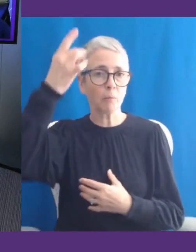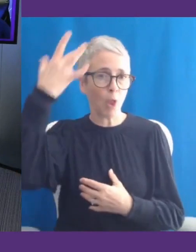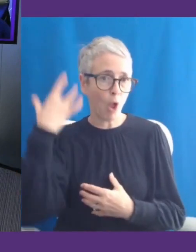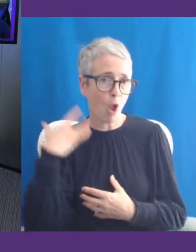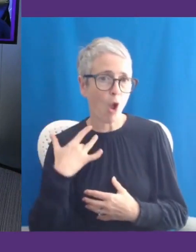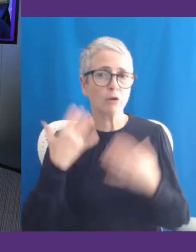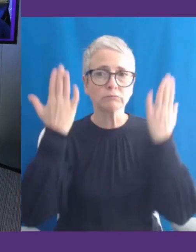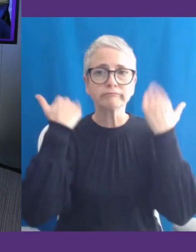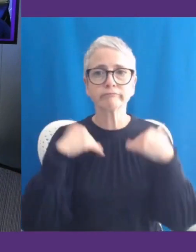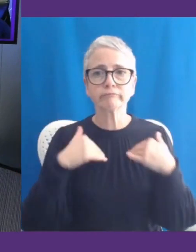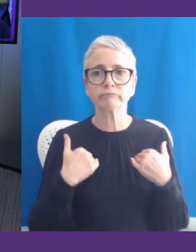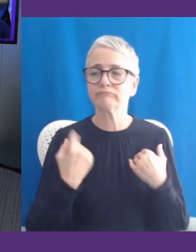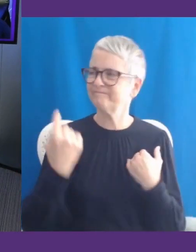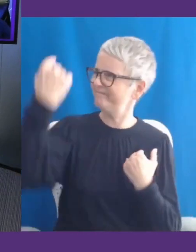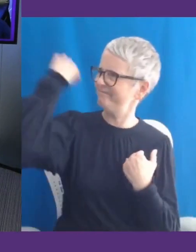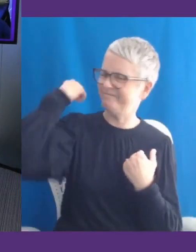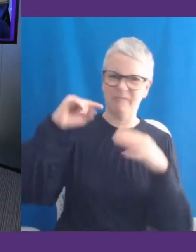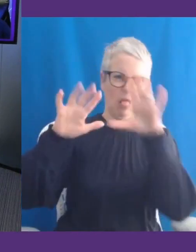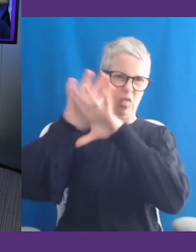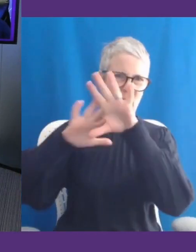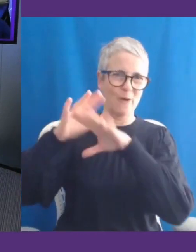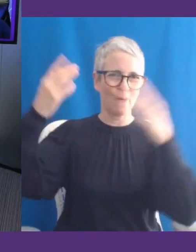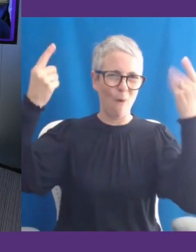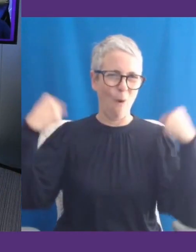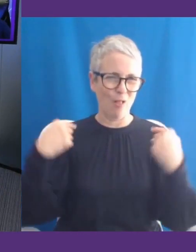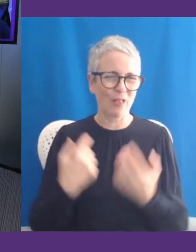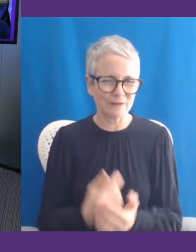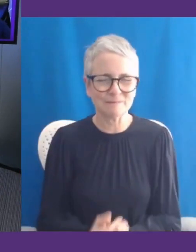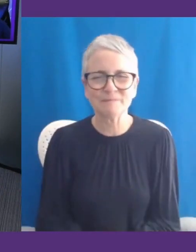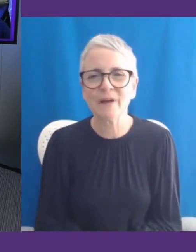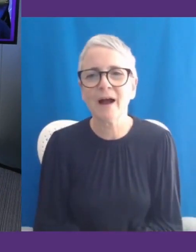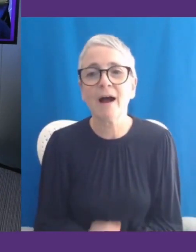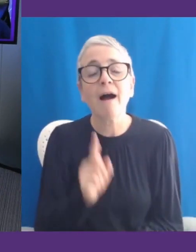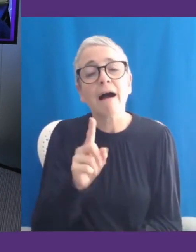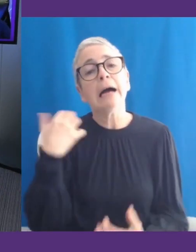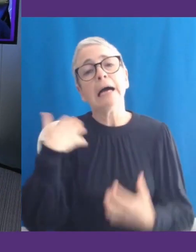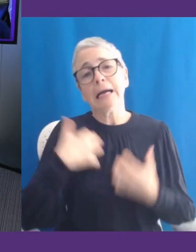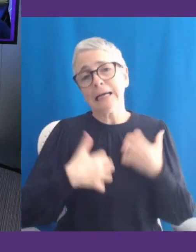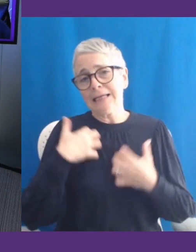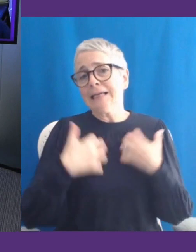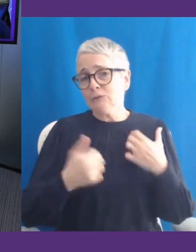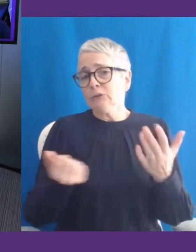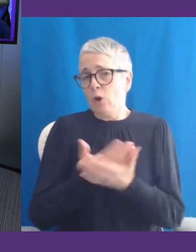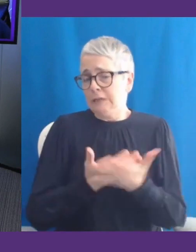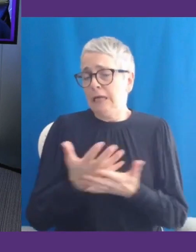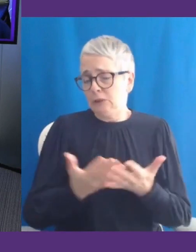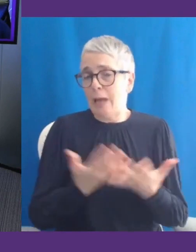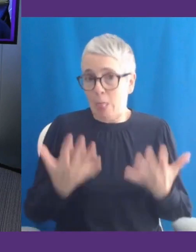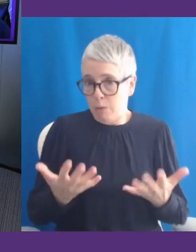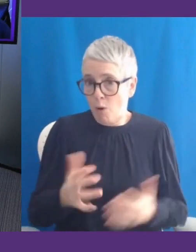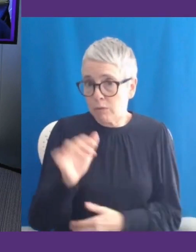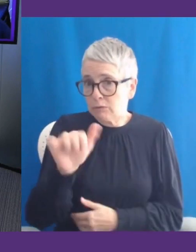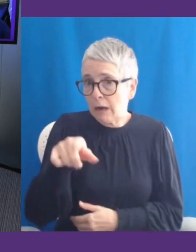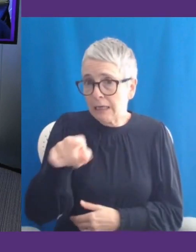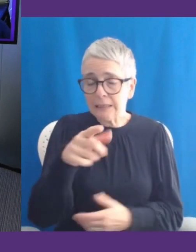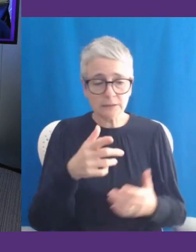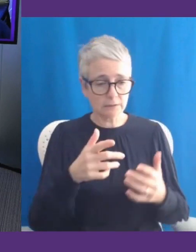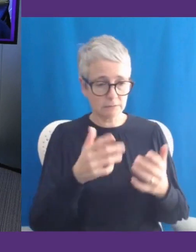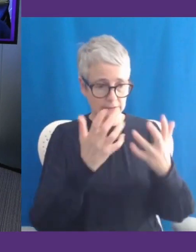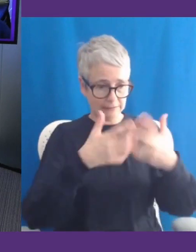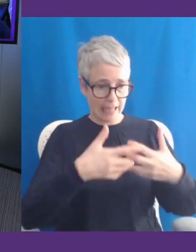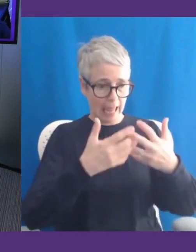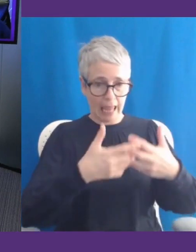I think it's a really, really interesting conversation that's happening at the moment is we are seeing tech become automatically